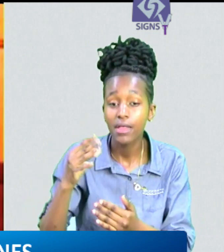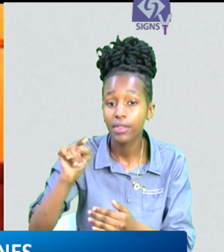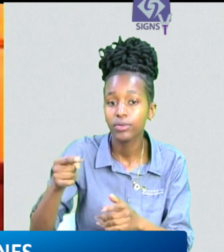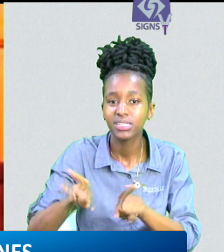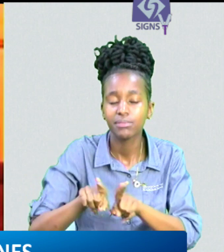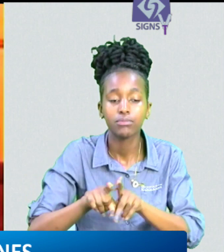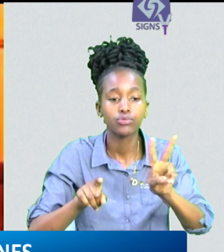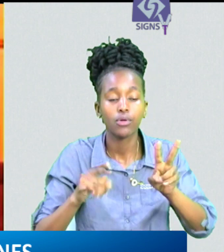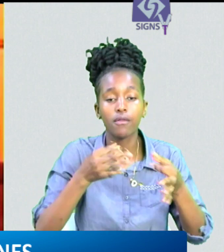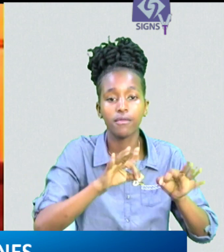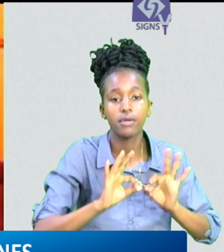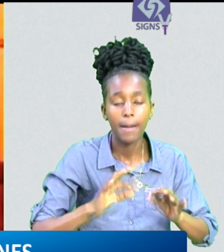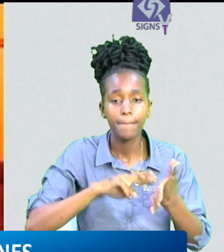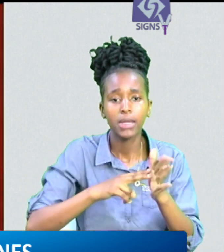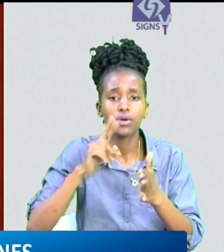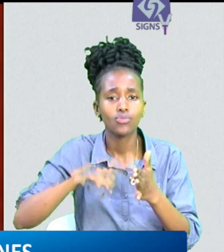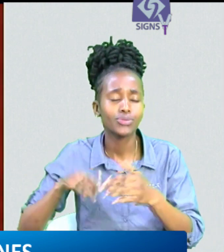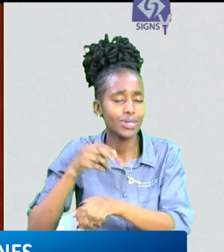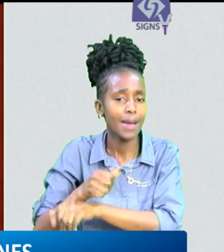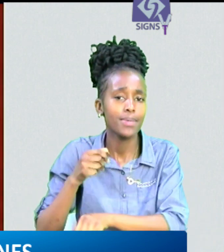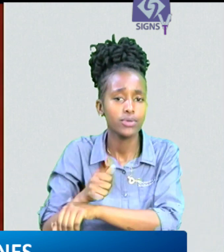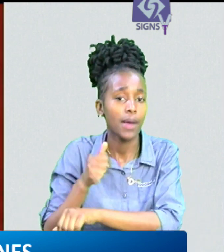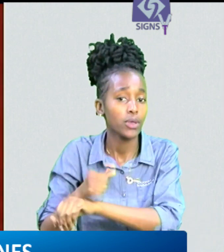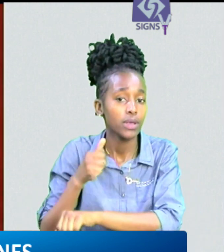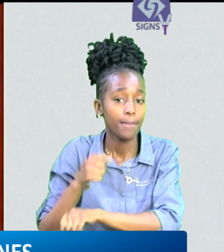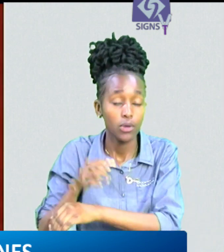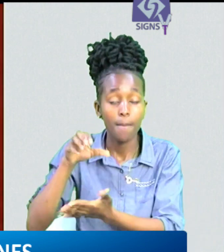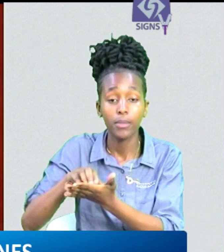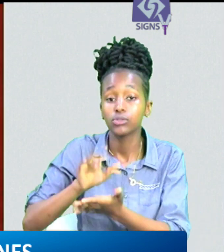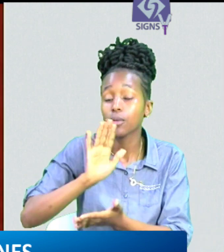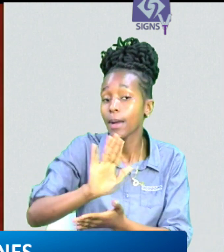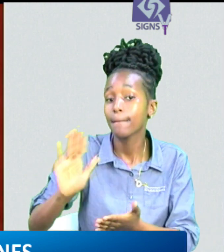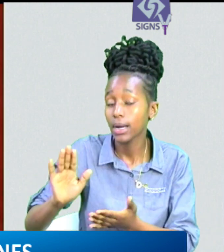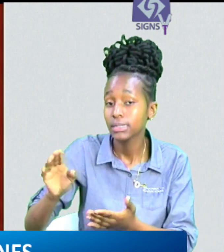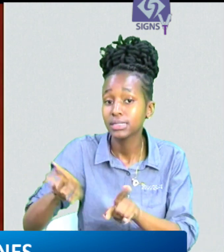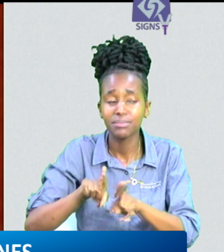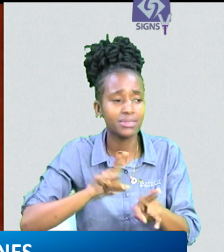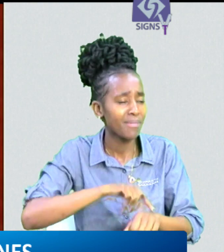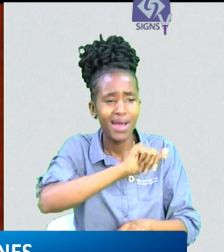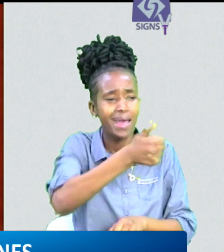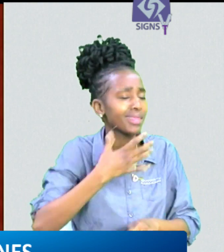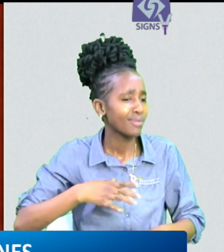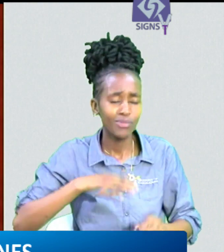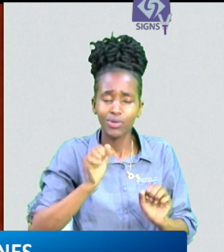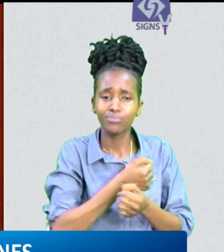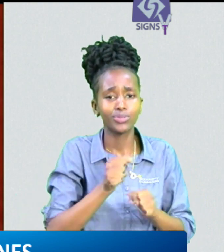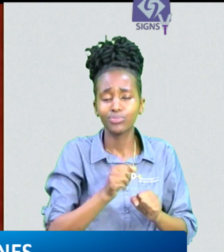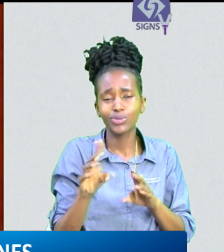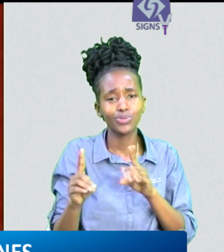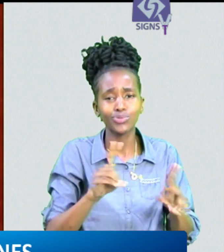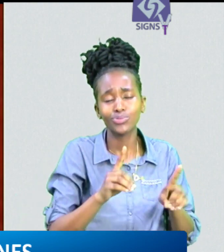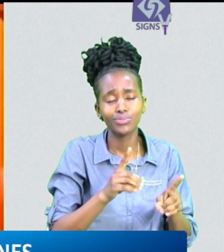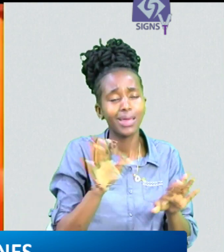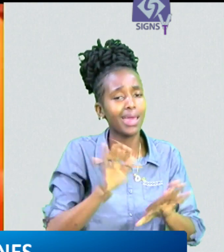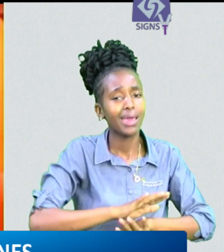thousand and two children for free accused person used fraud means abuse disposition and the